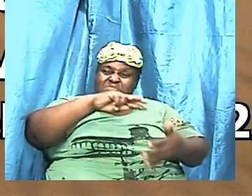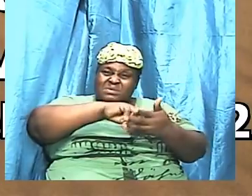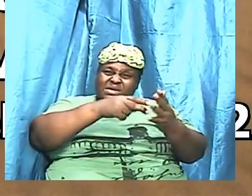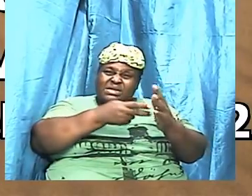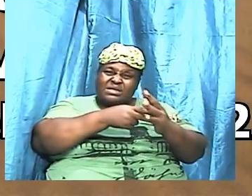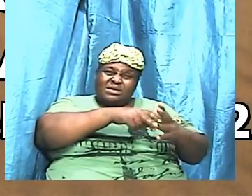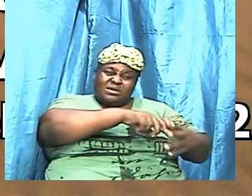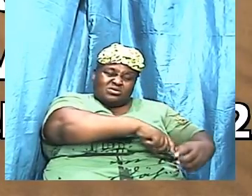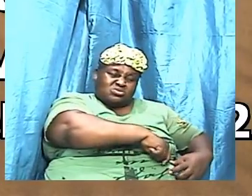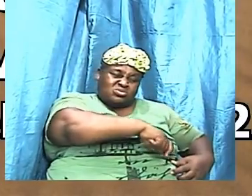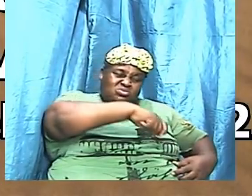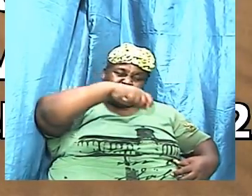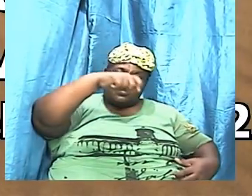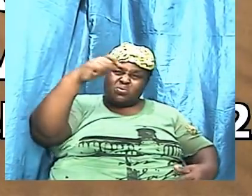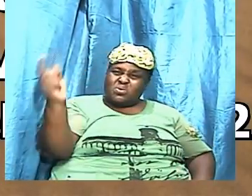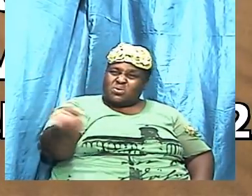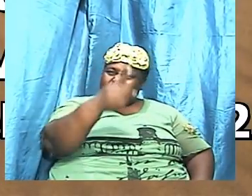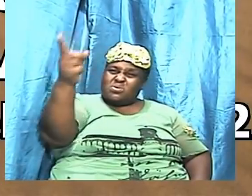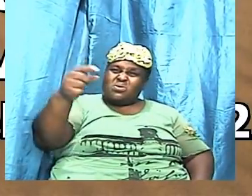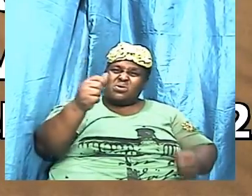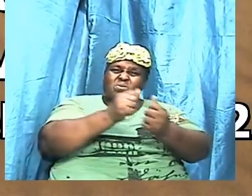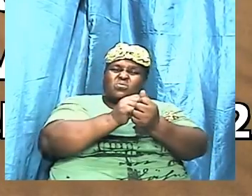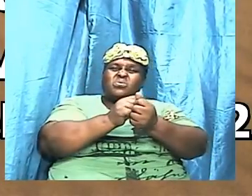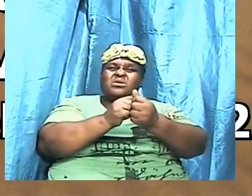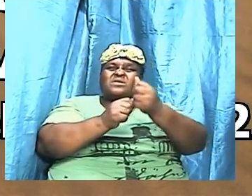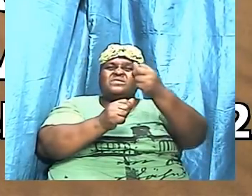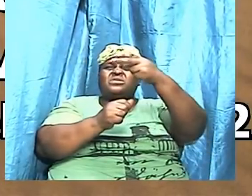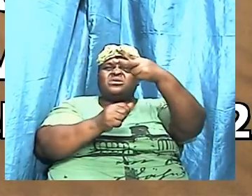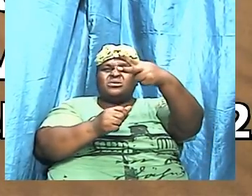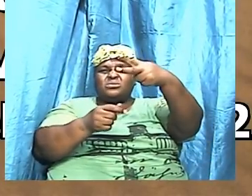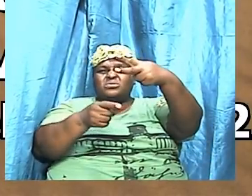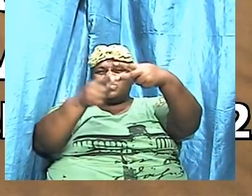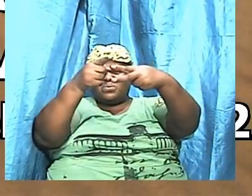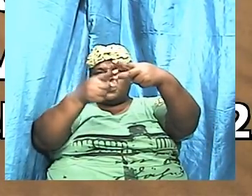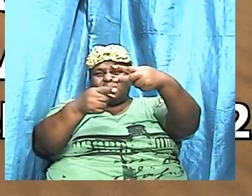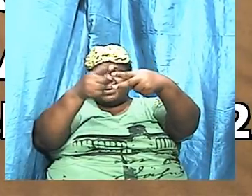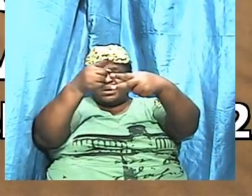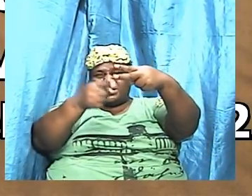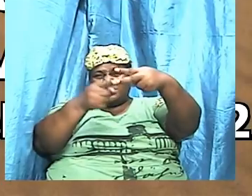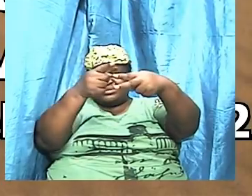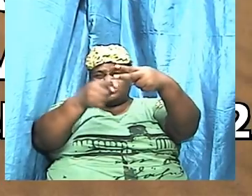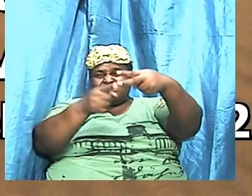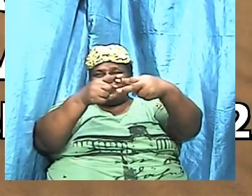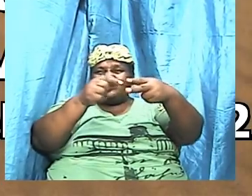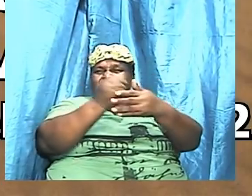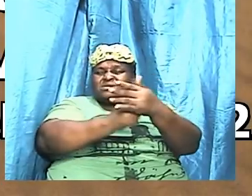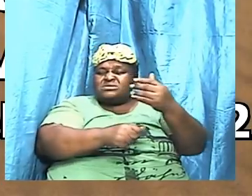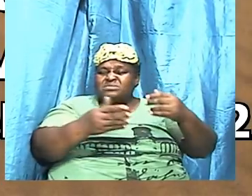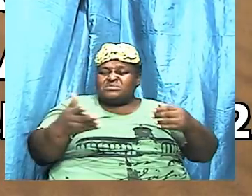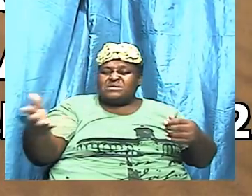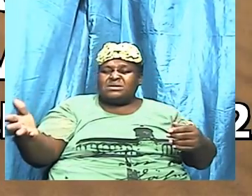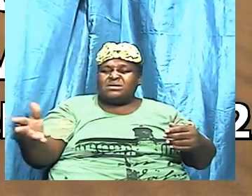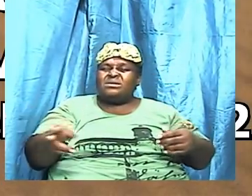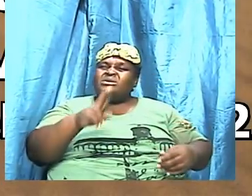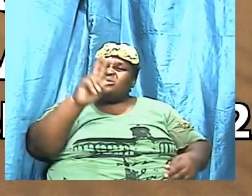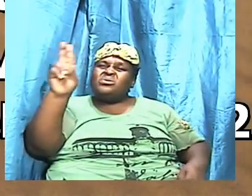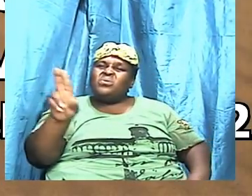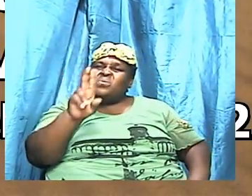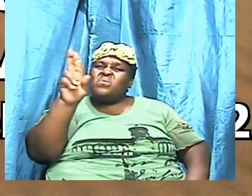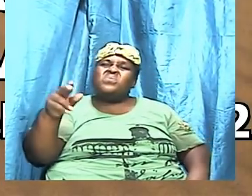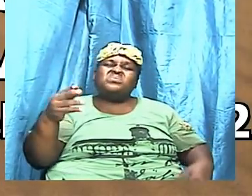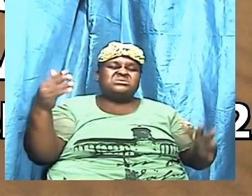the sword with two edges, And it is something that is there that has been used